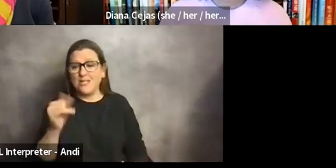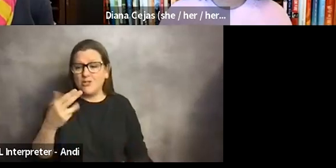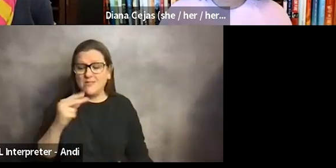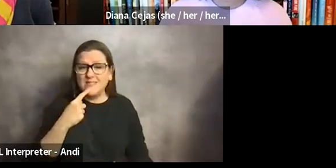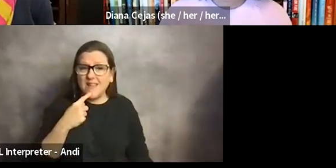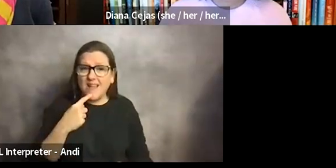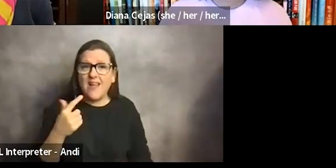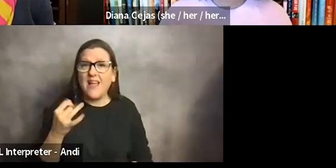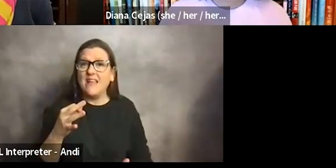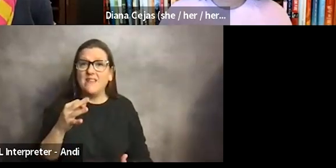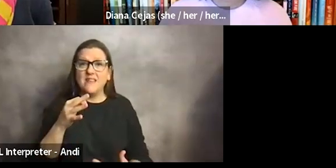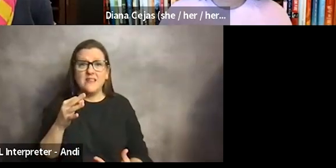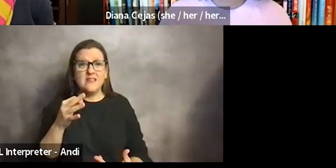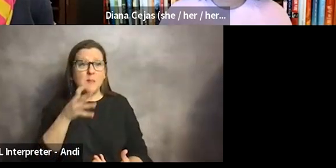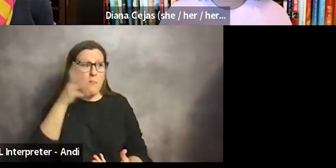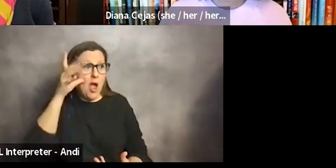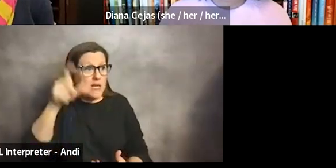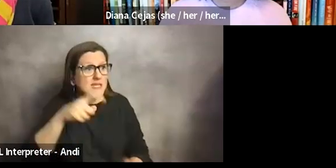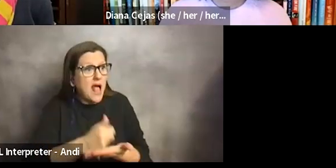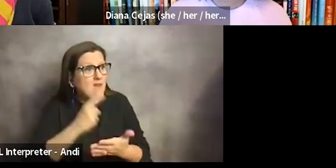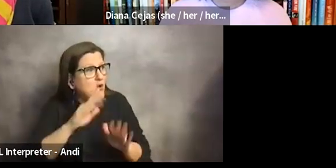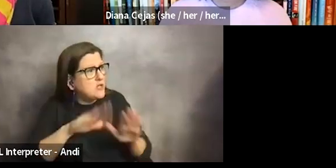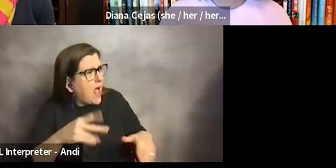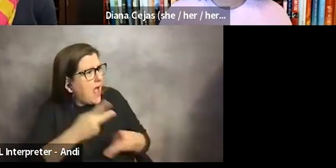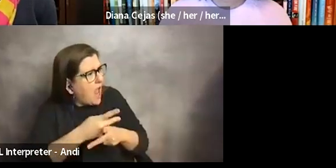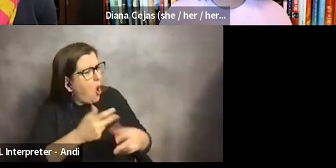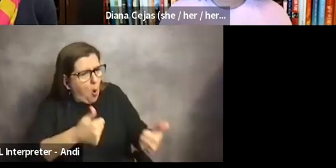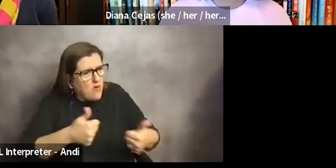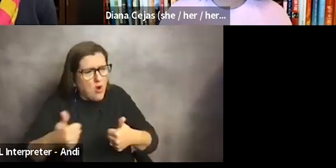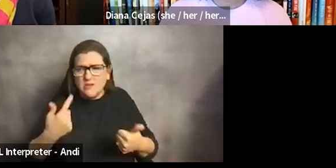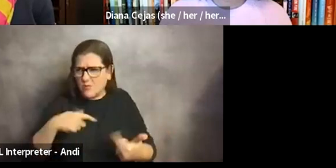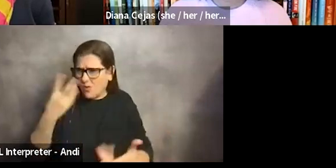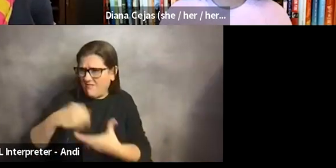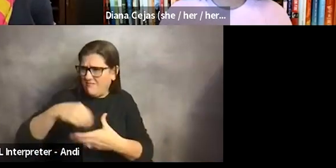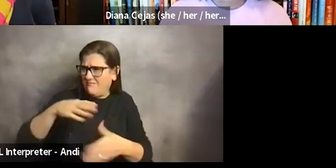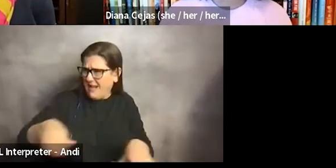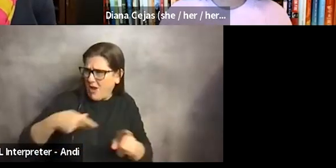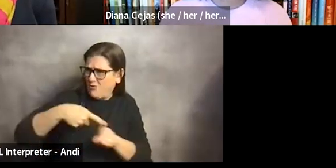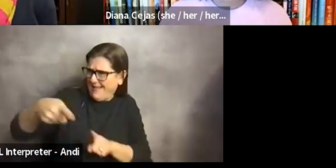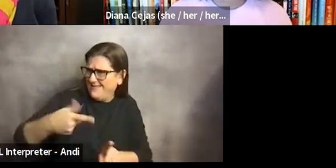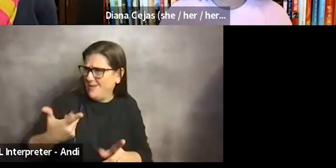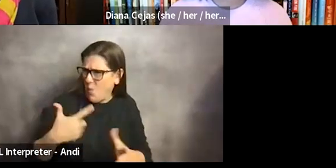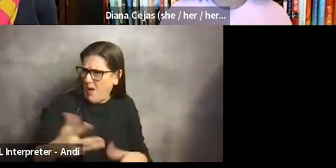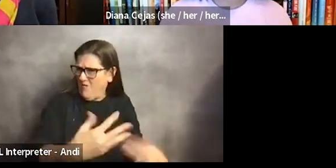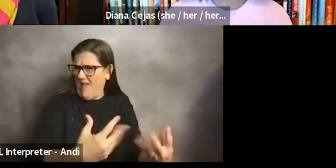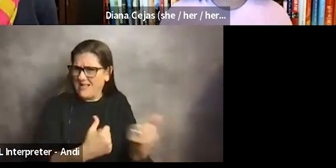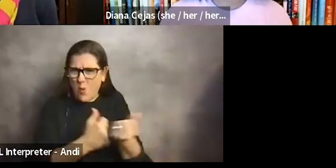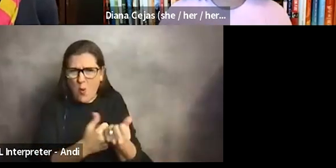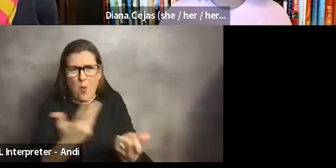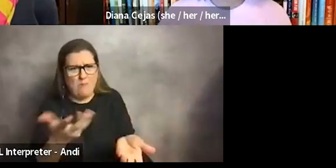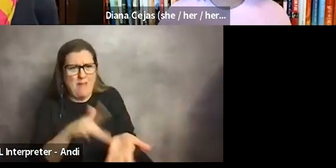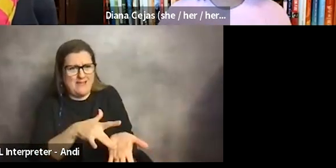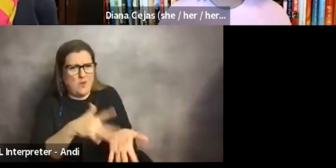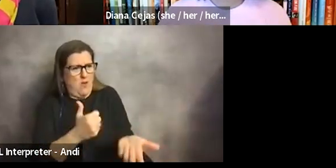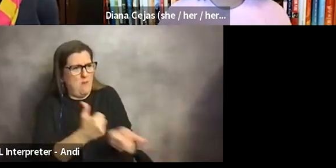needs help for childcare, we're all like, oh, okay, of course, we're all in pediatrics, we want to support you, we're not necessarily all of us. But we're all in medicine, we want to support